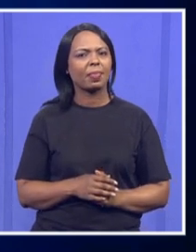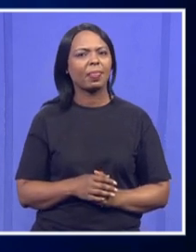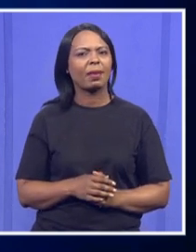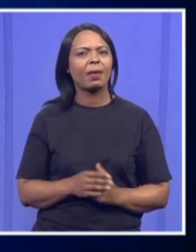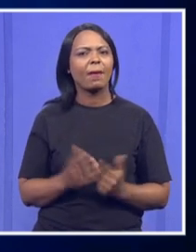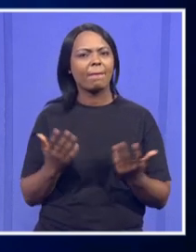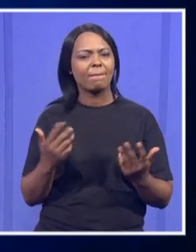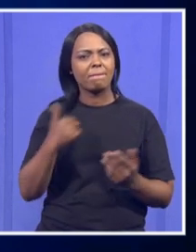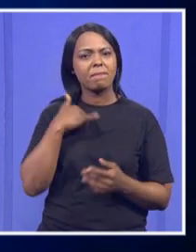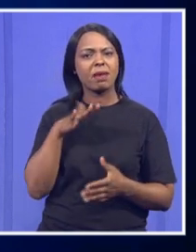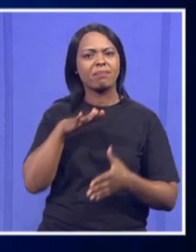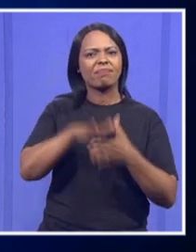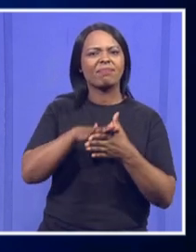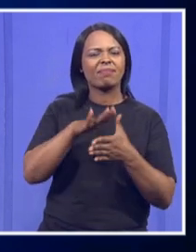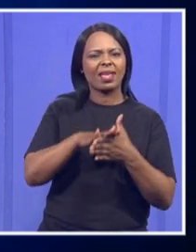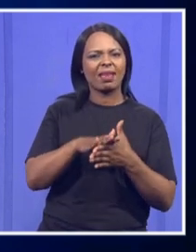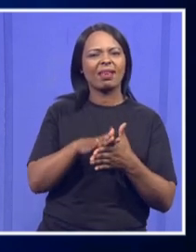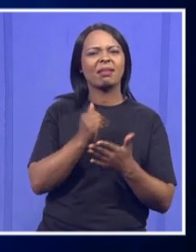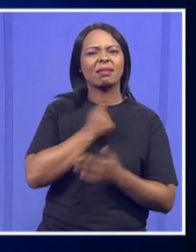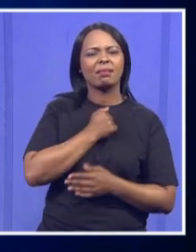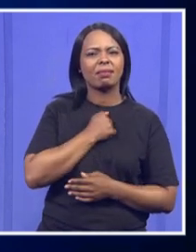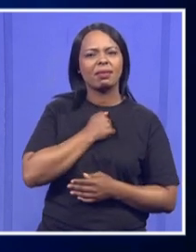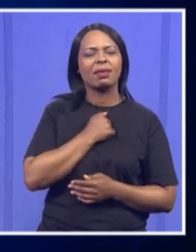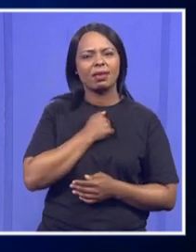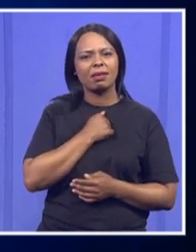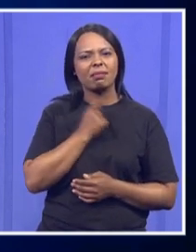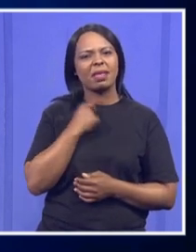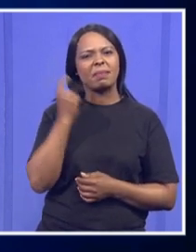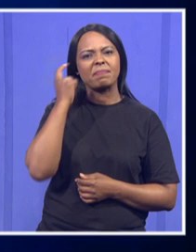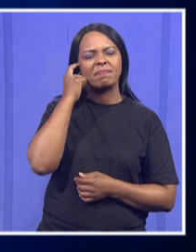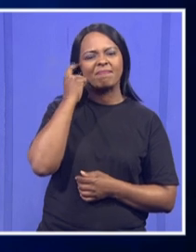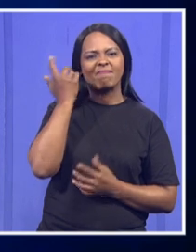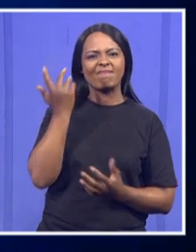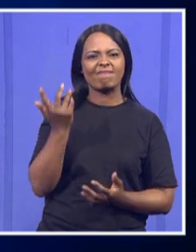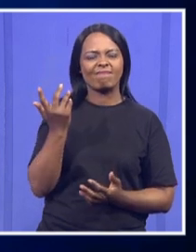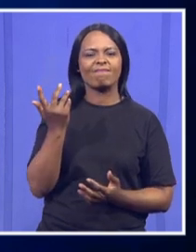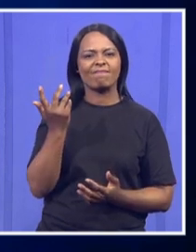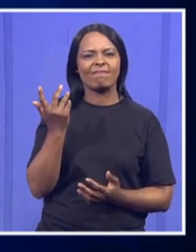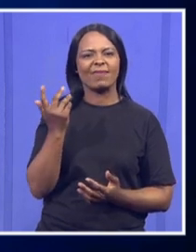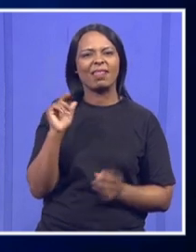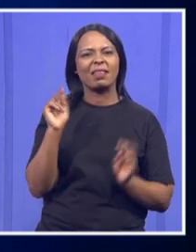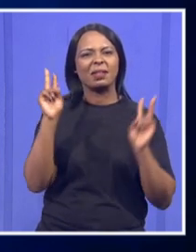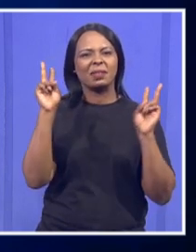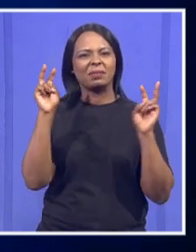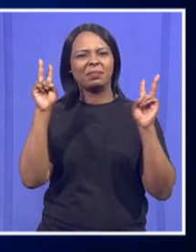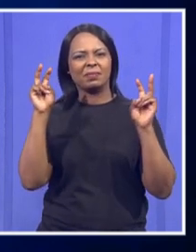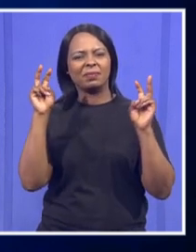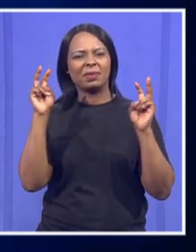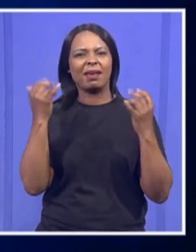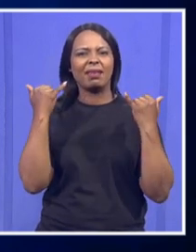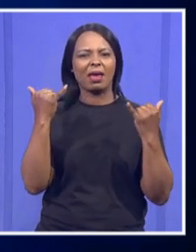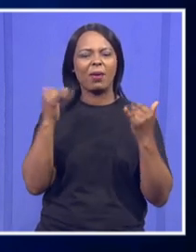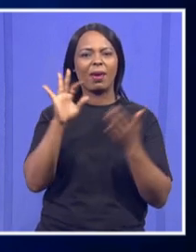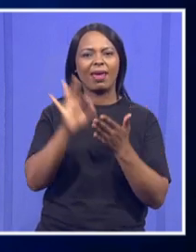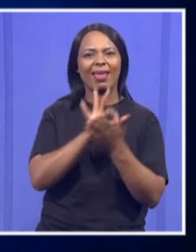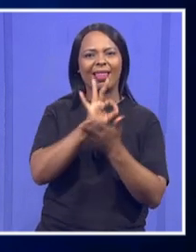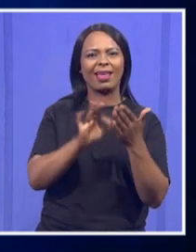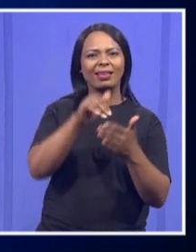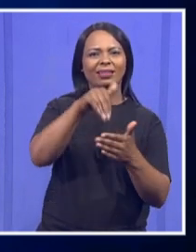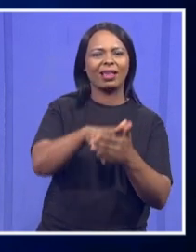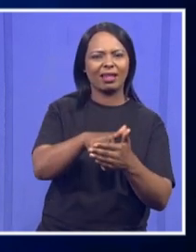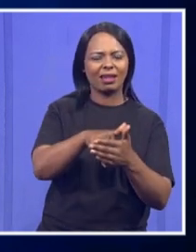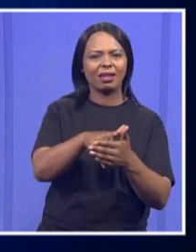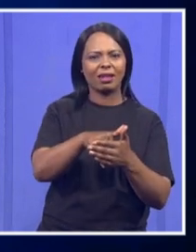My reasons are because, one, I think in terms of going to the election, you remember that,